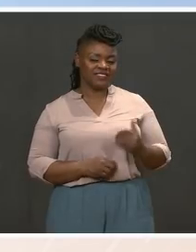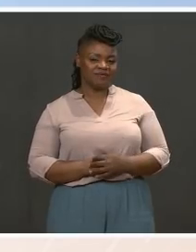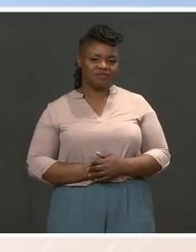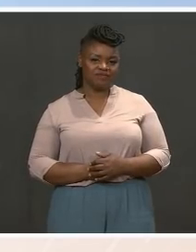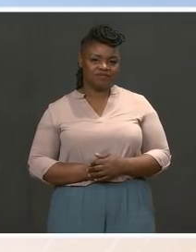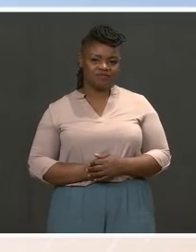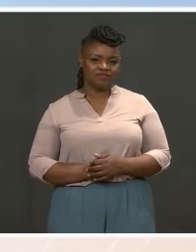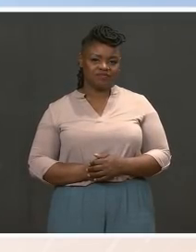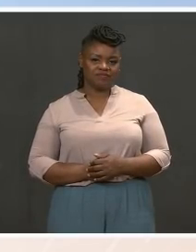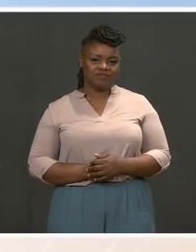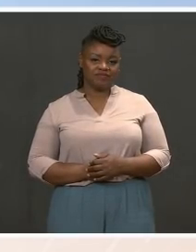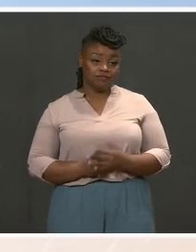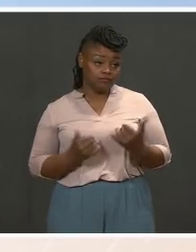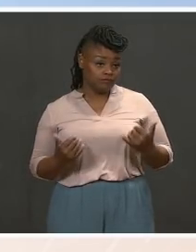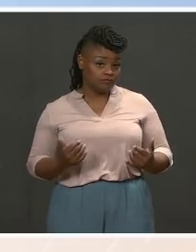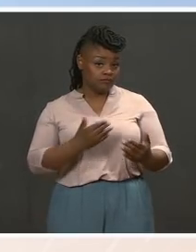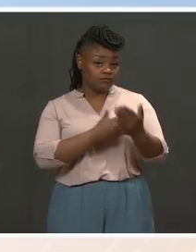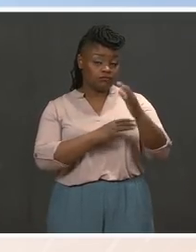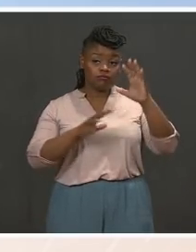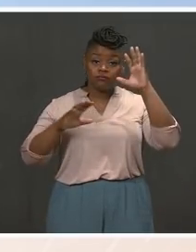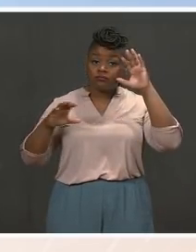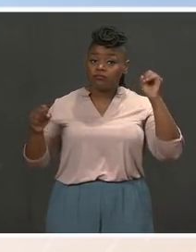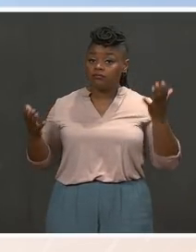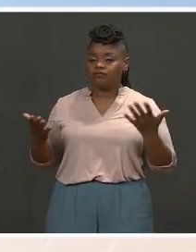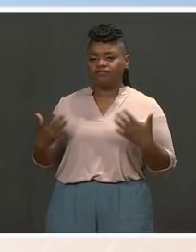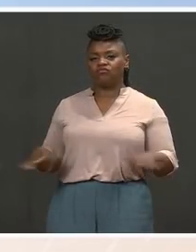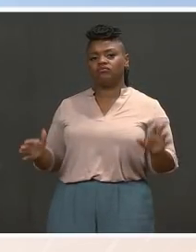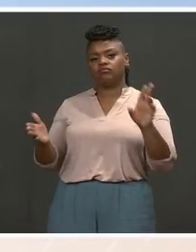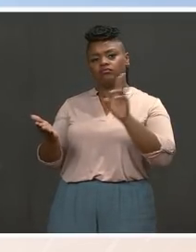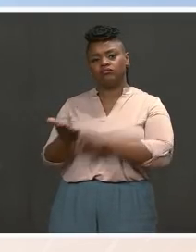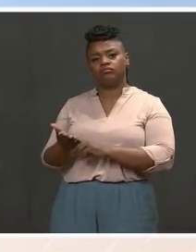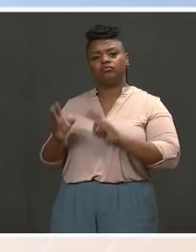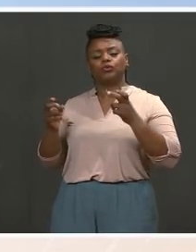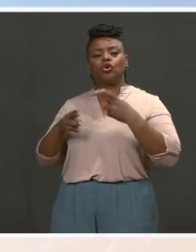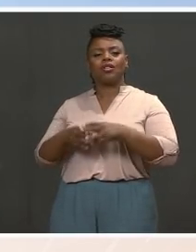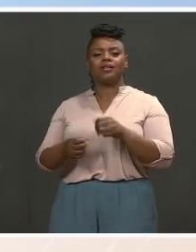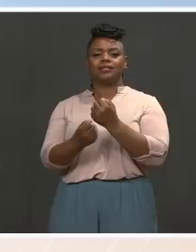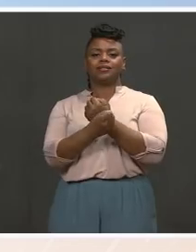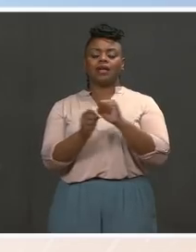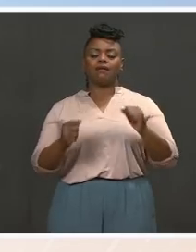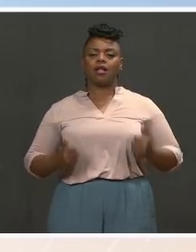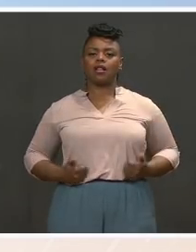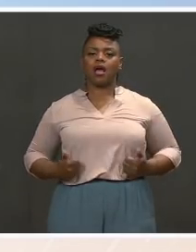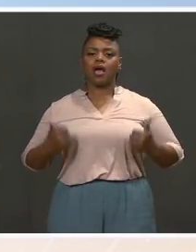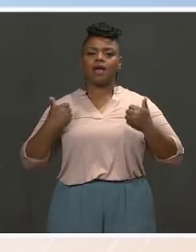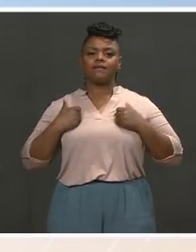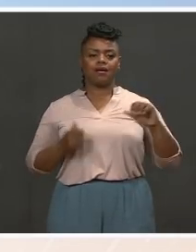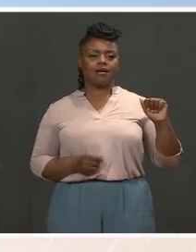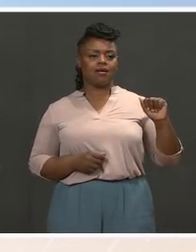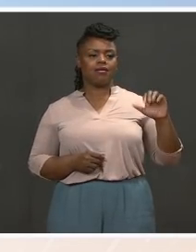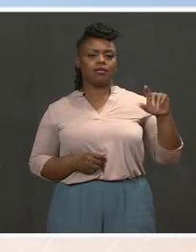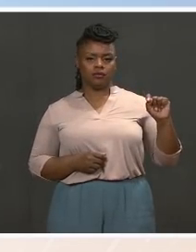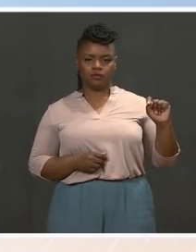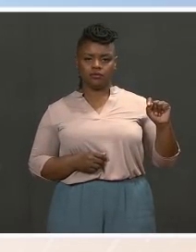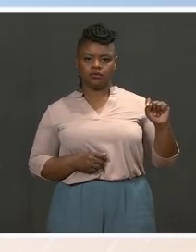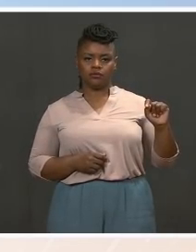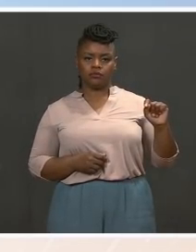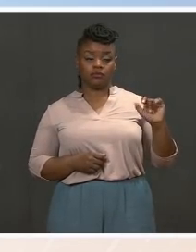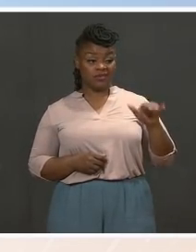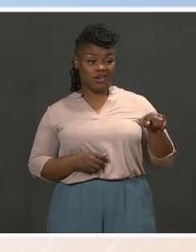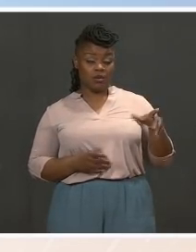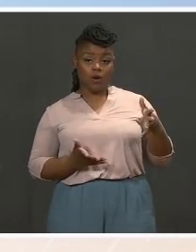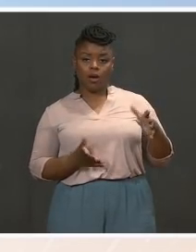This morning, the President was proud to sign into law the Save Lives Act. The bipartisan piece of legislation will give the VA the ability to provide